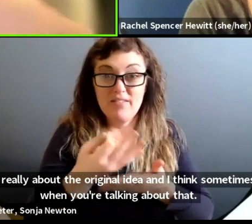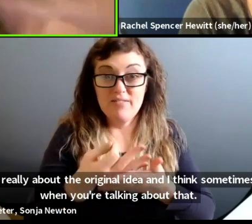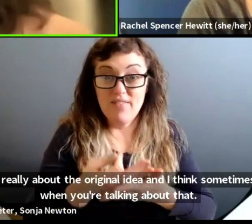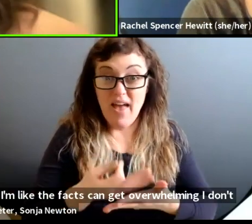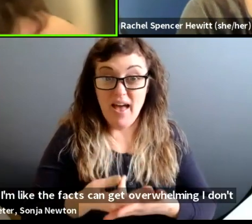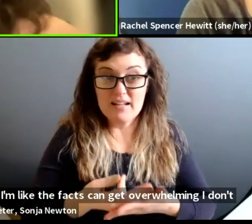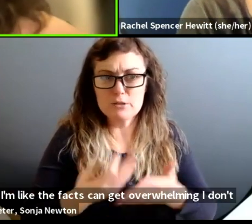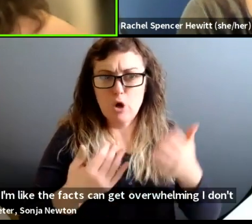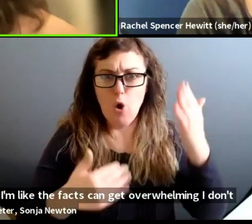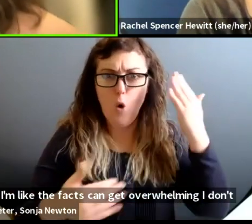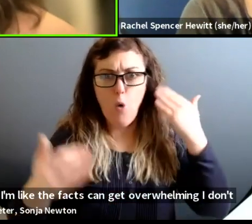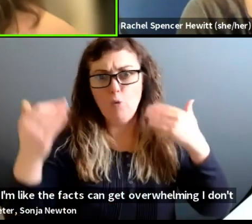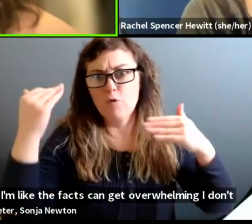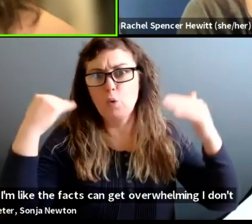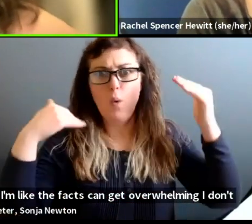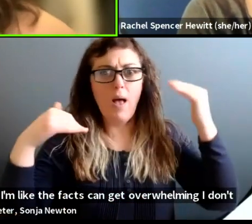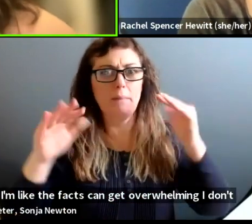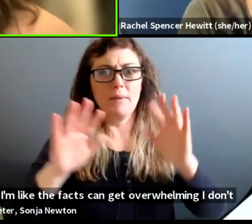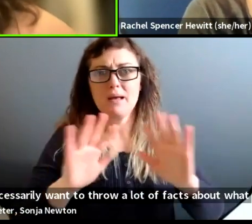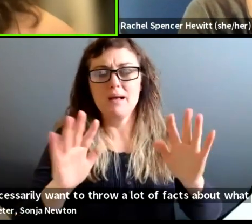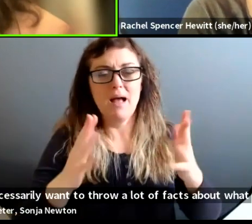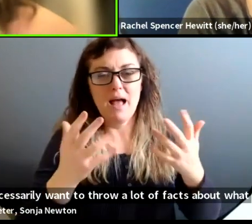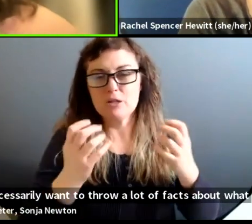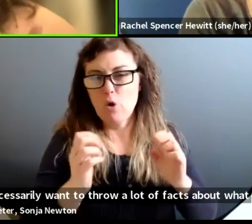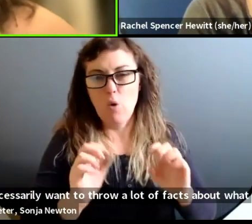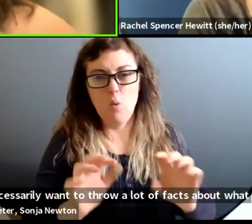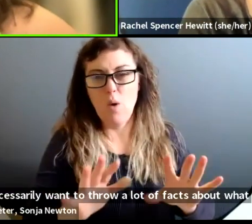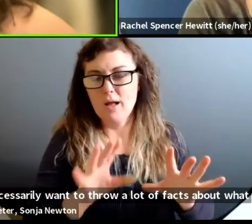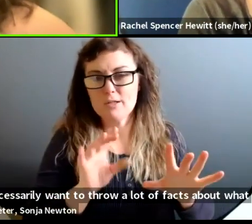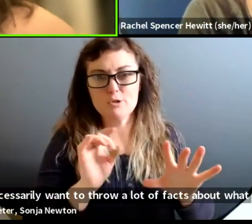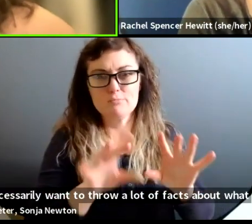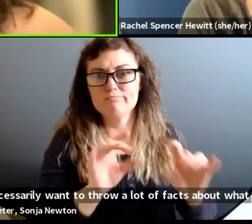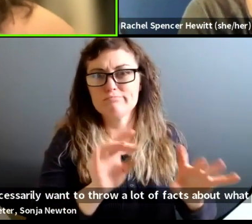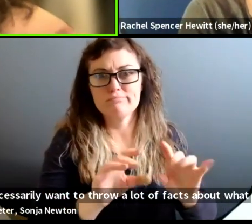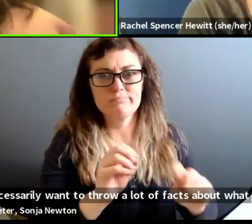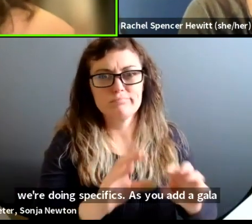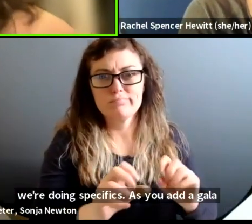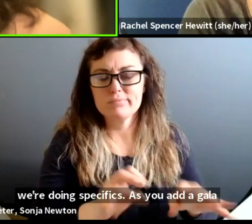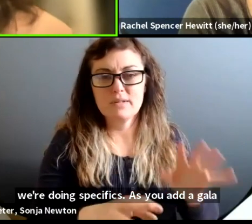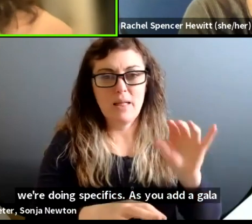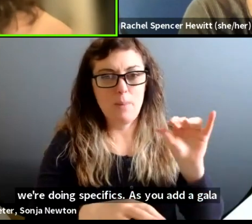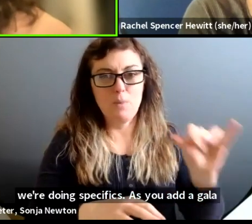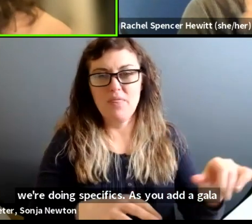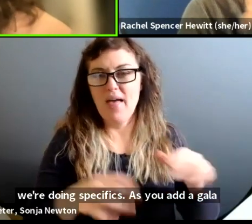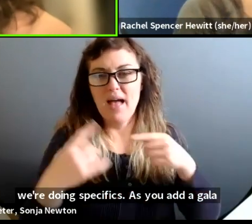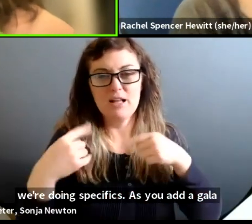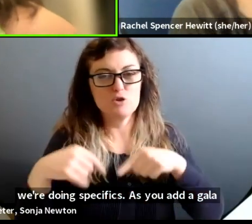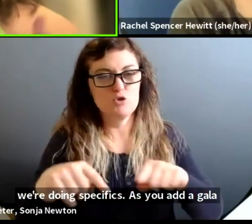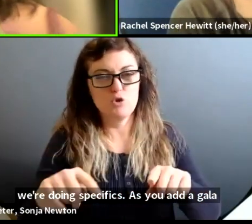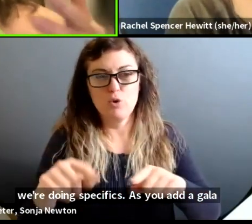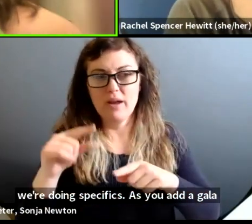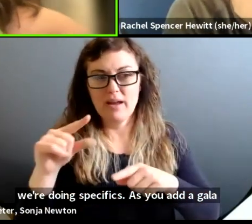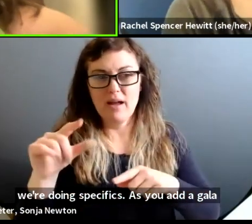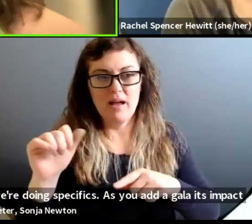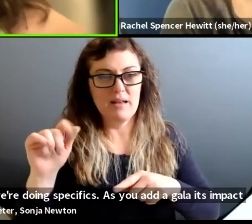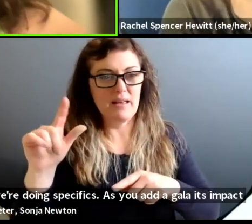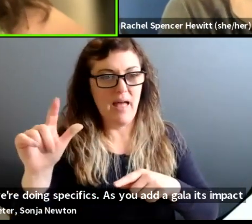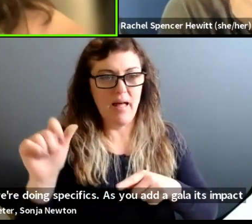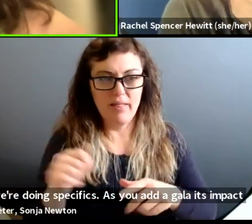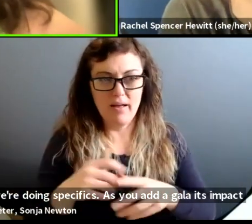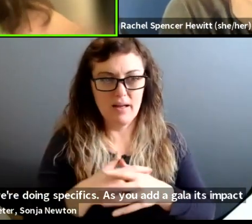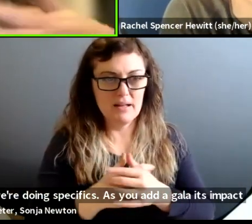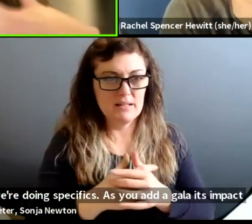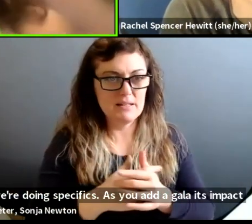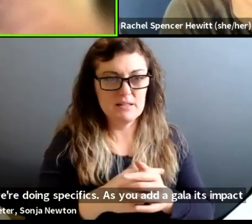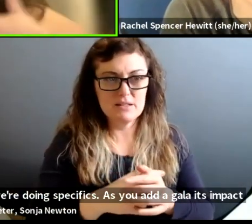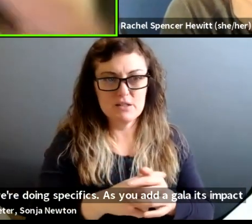necessarily want to throw a lot of facts about what we're doing specifics at you at a gala. It's impact-based, um, which is why it